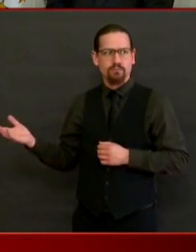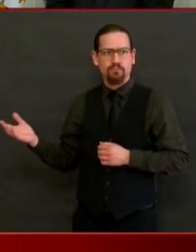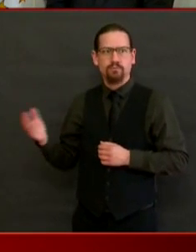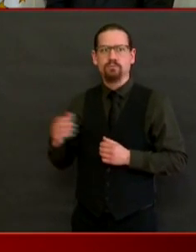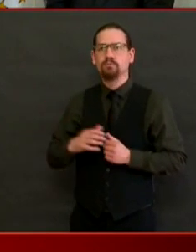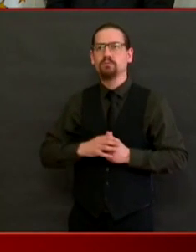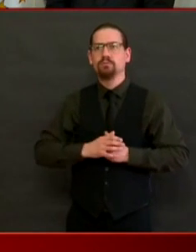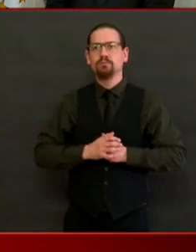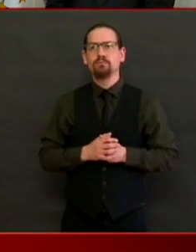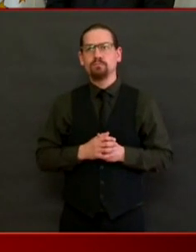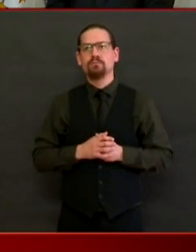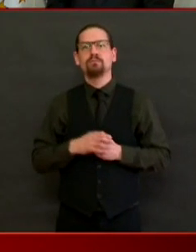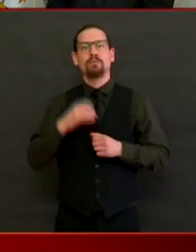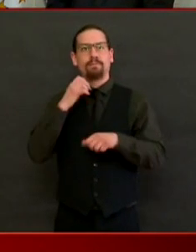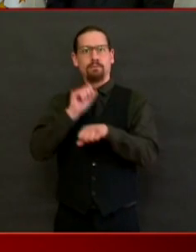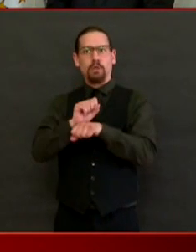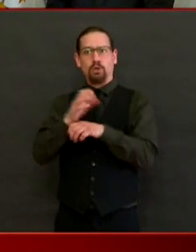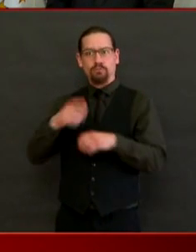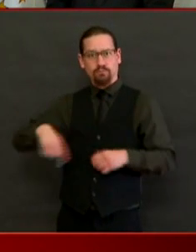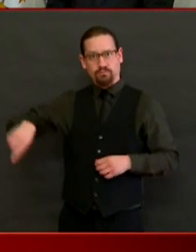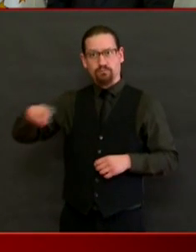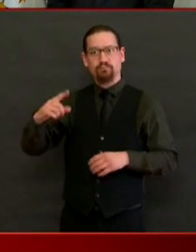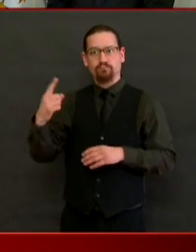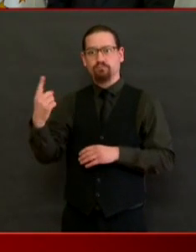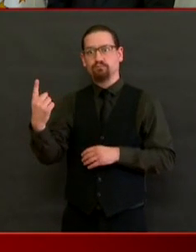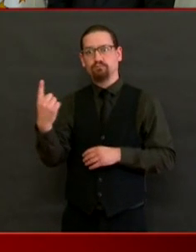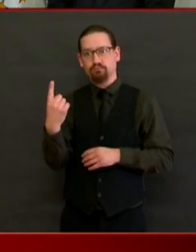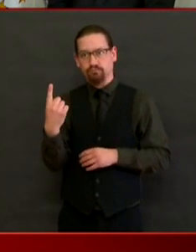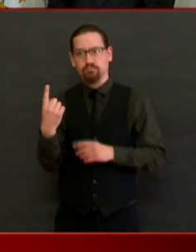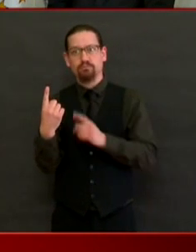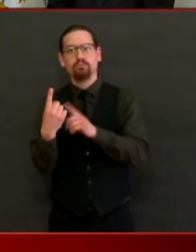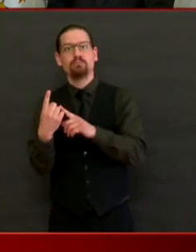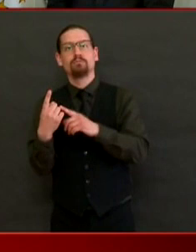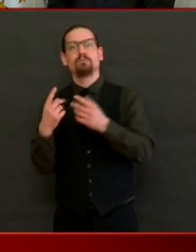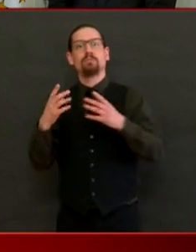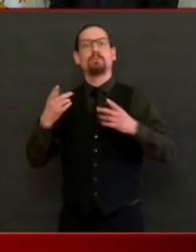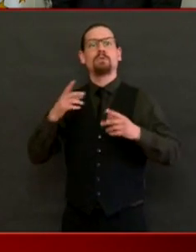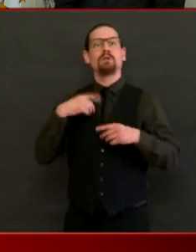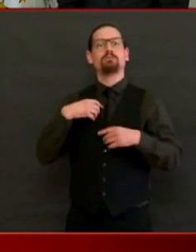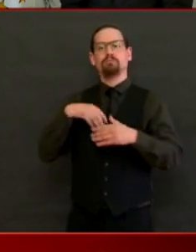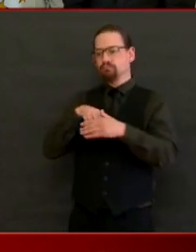who are not wearing masks to leave the business? Thank you